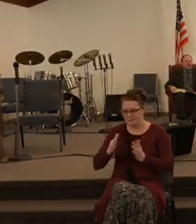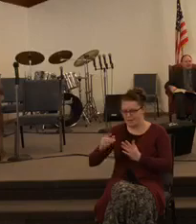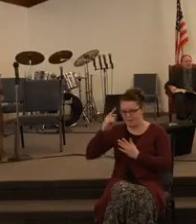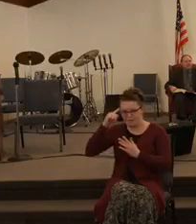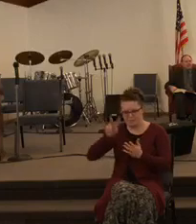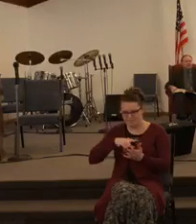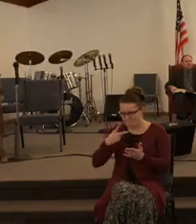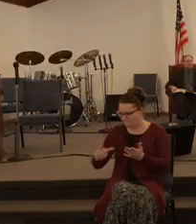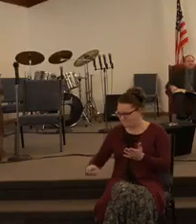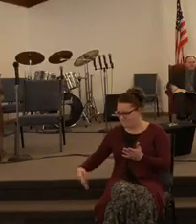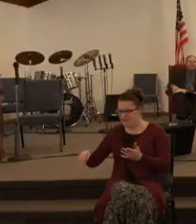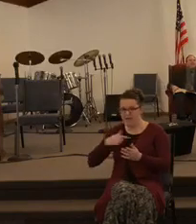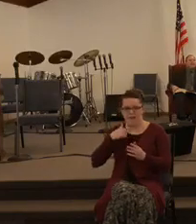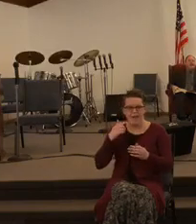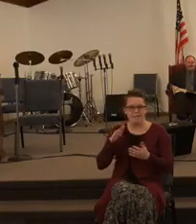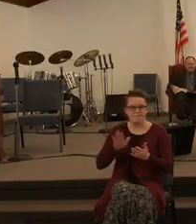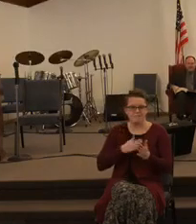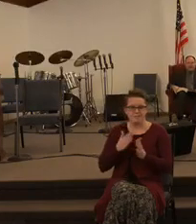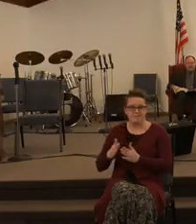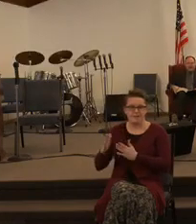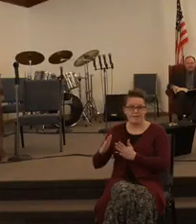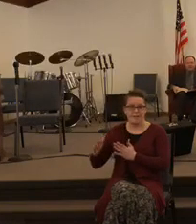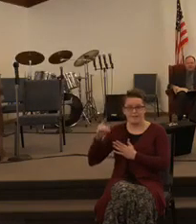I'm going to prepare for revival